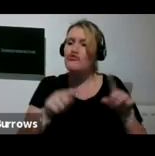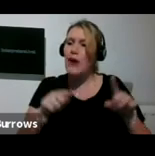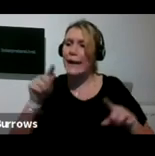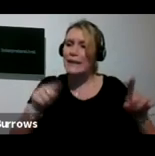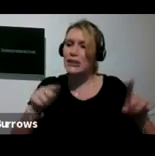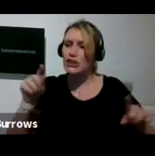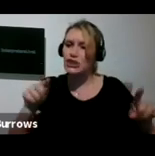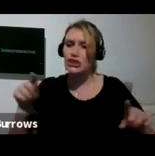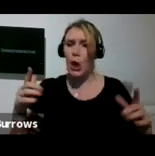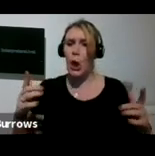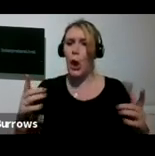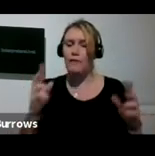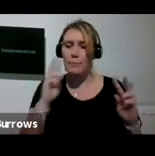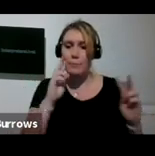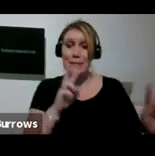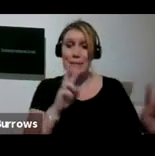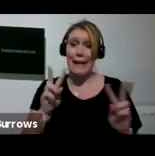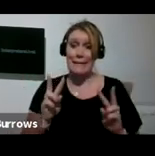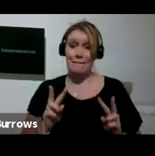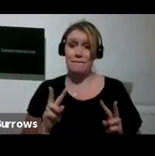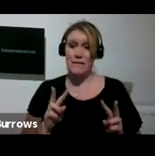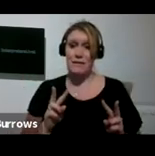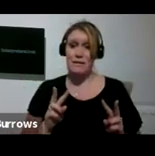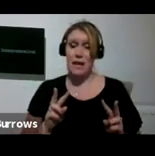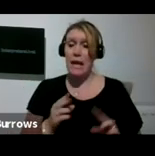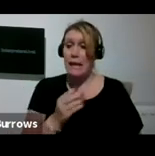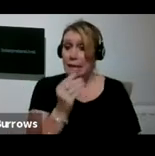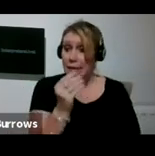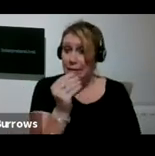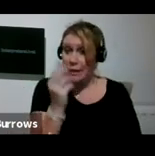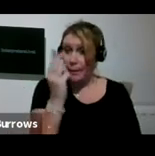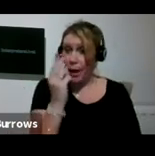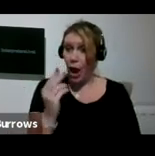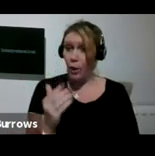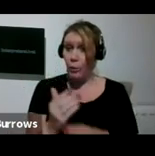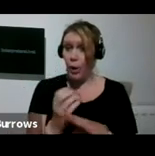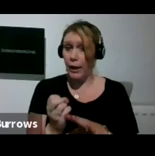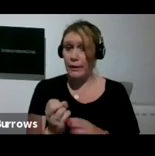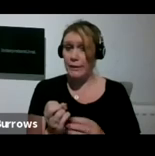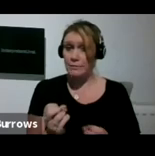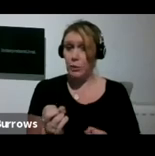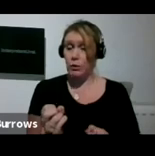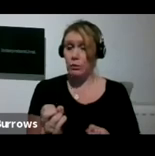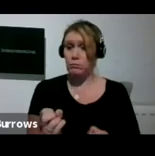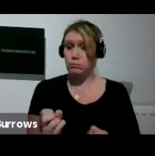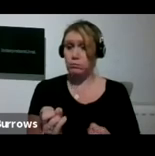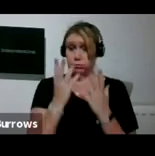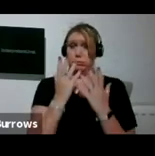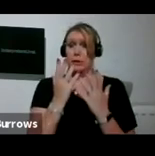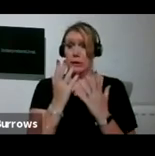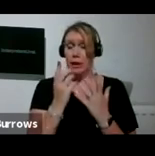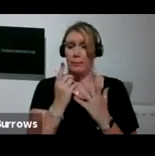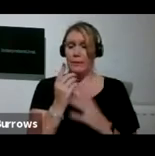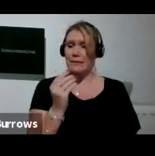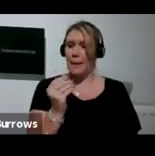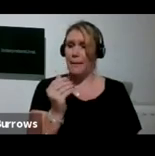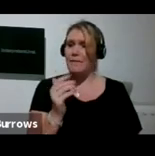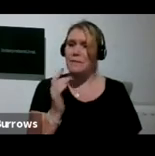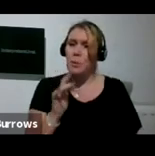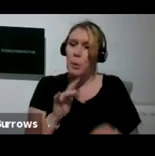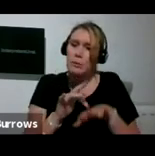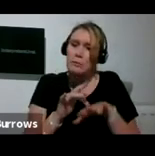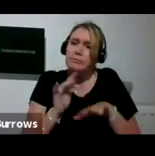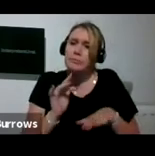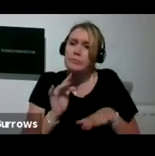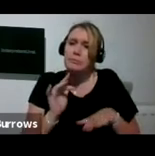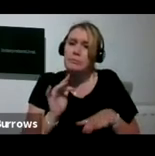Some artwork is very in your face, some of it is much more subtle, some of it I think